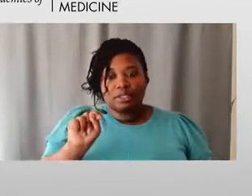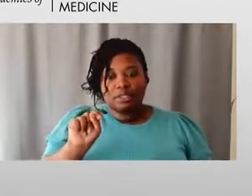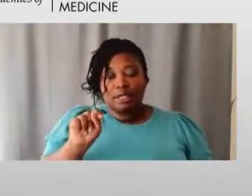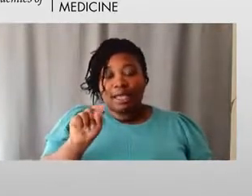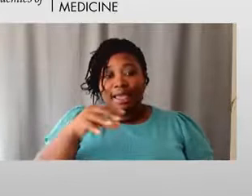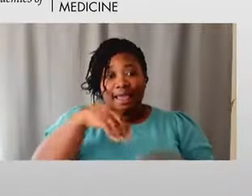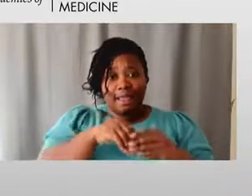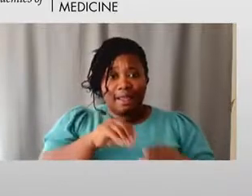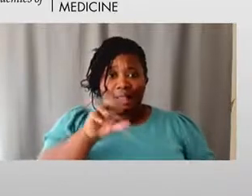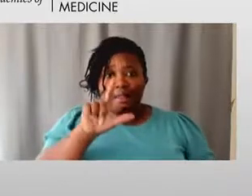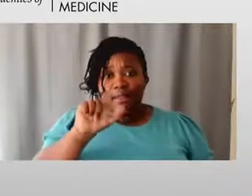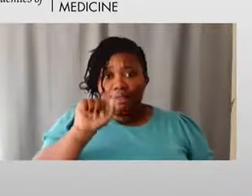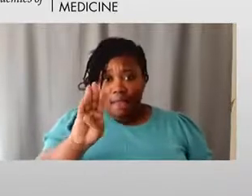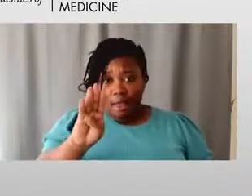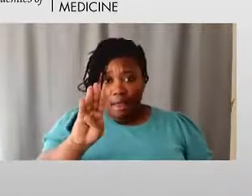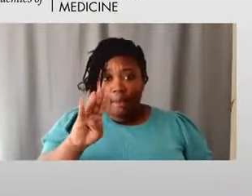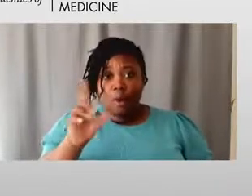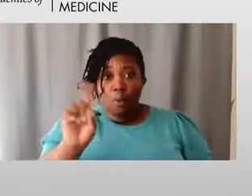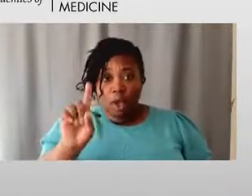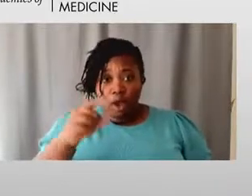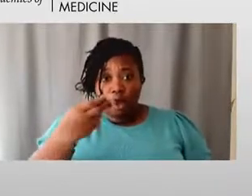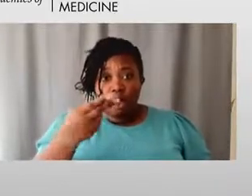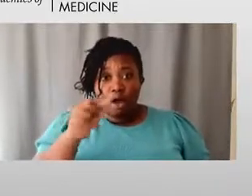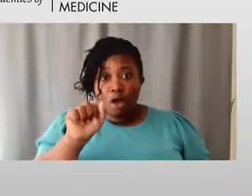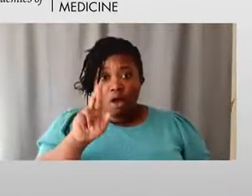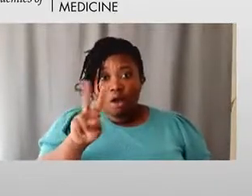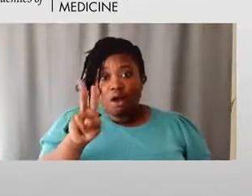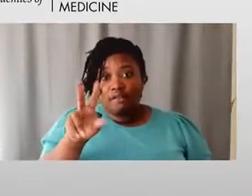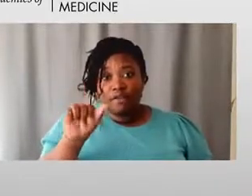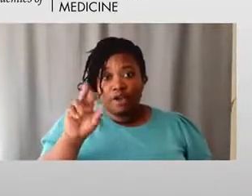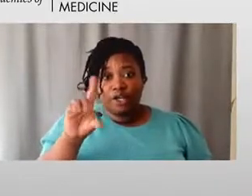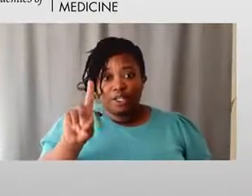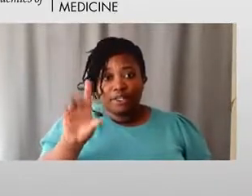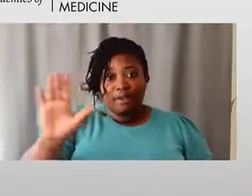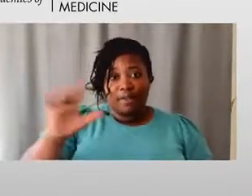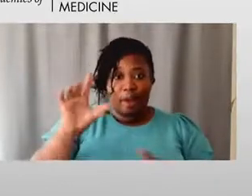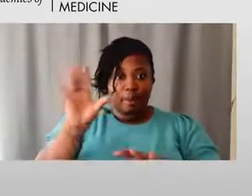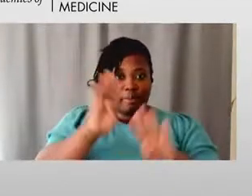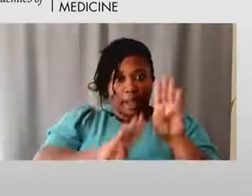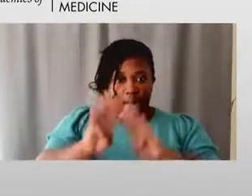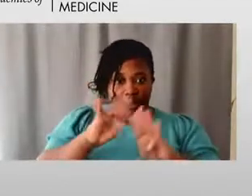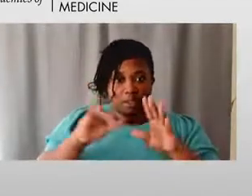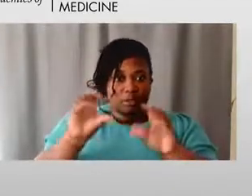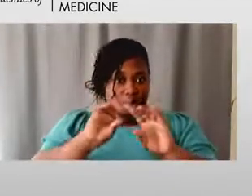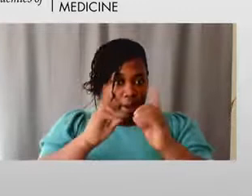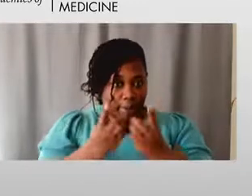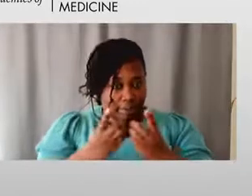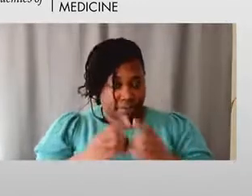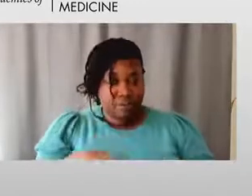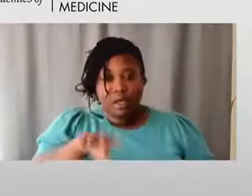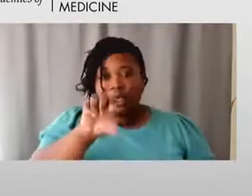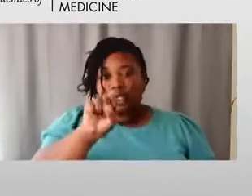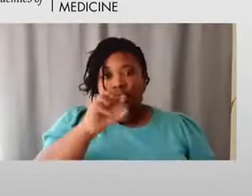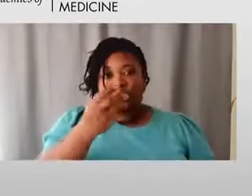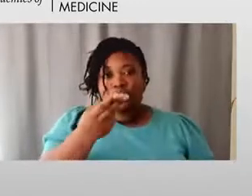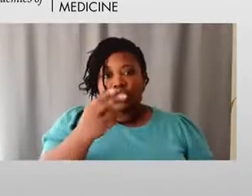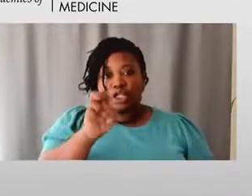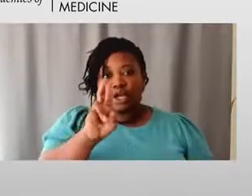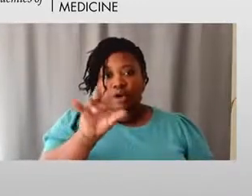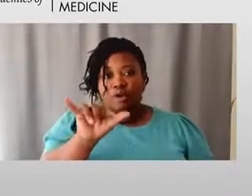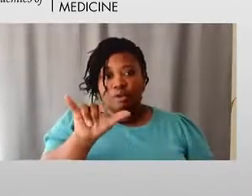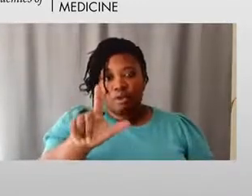at Harvard Systems Biology Department. And Cheryl is the director of Accessibility Technology Services